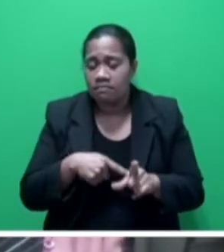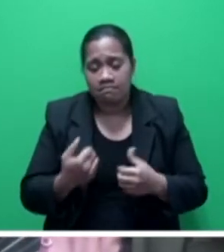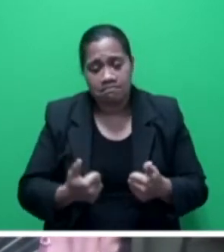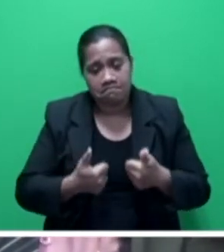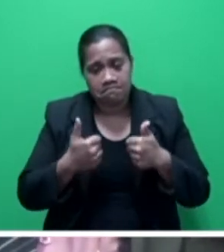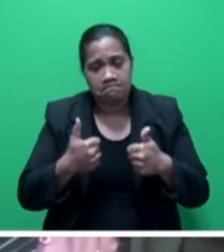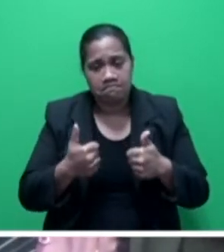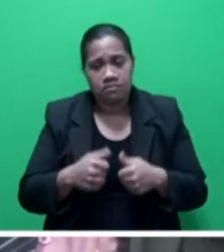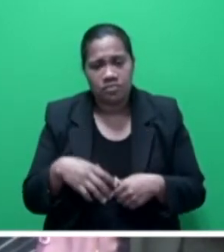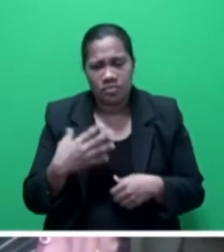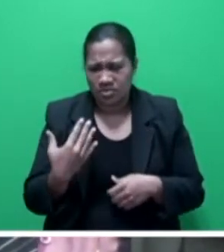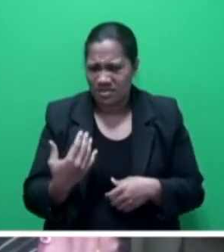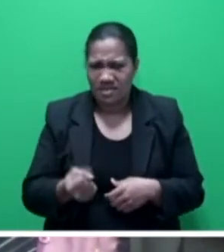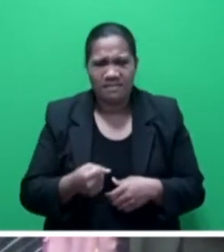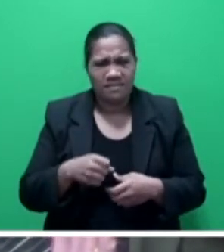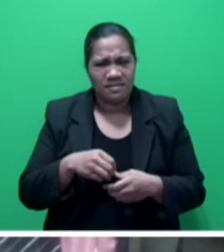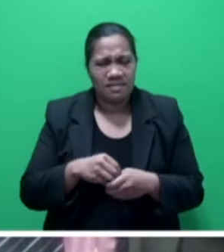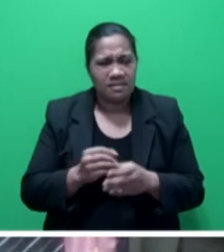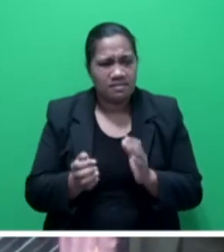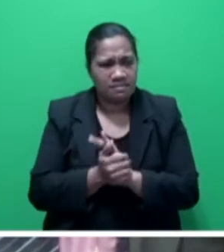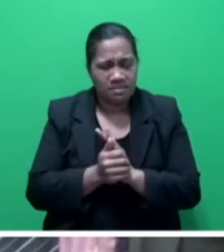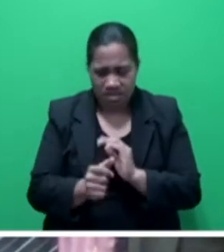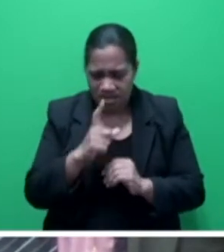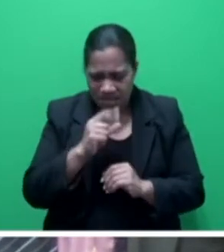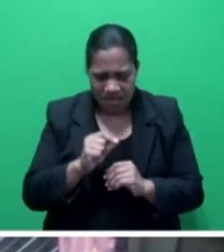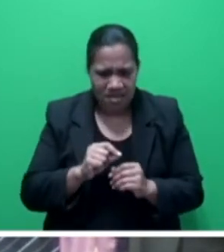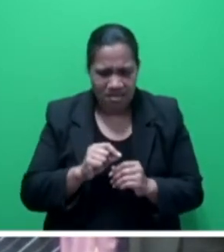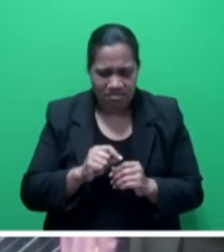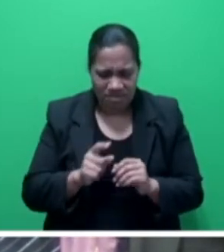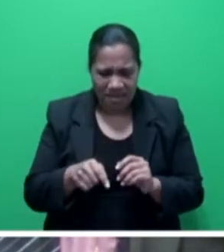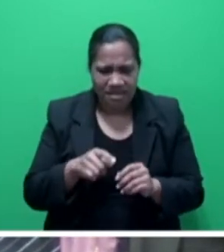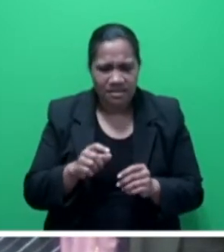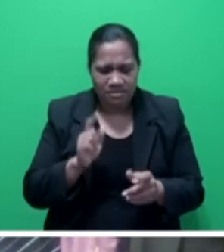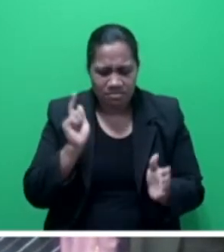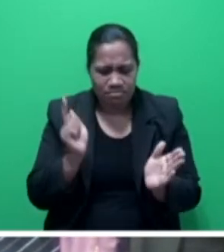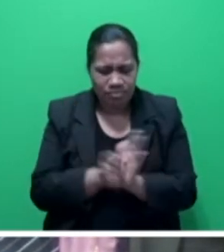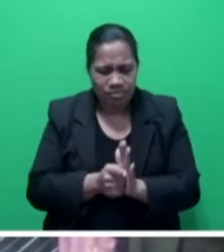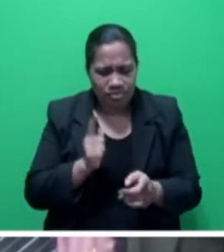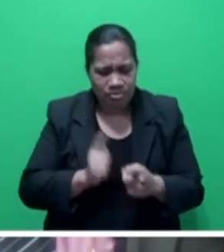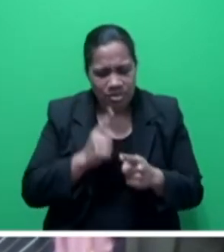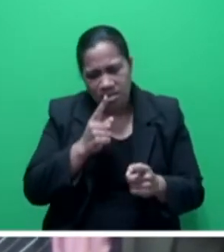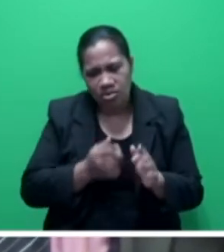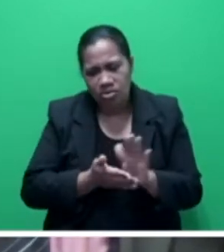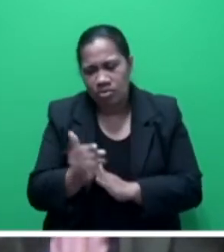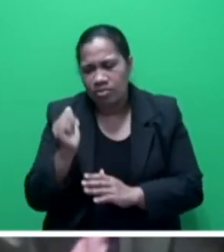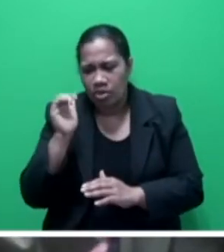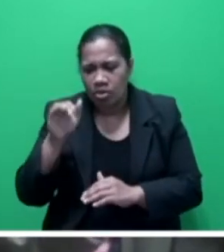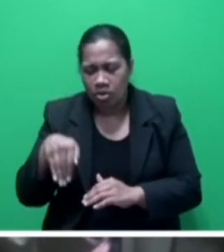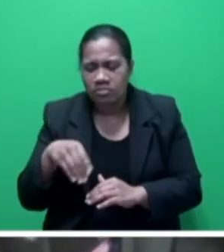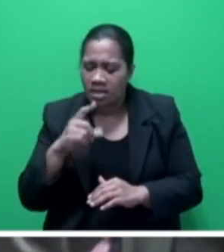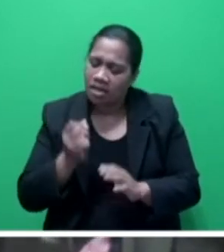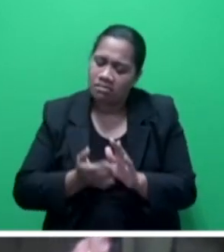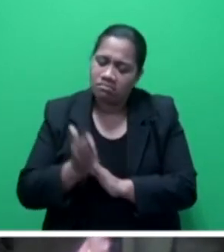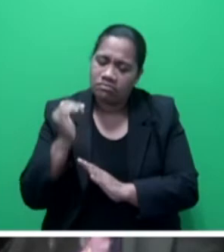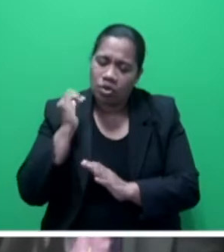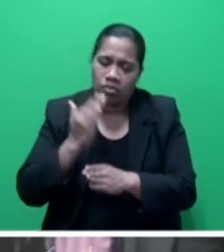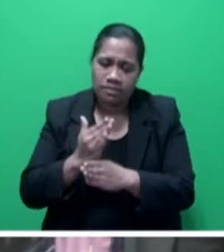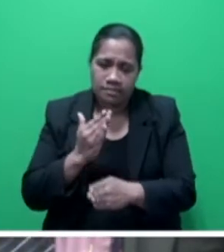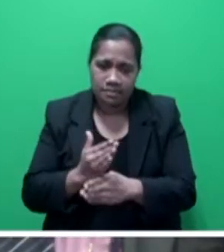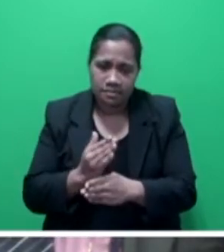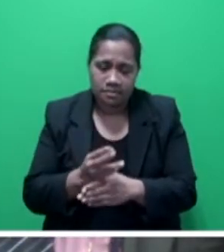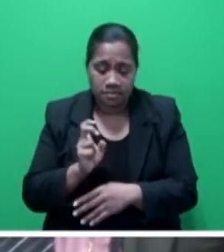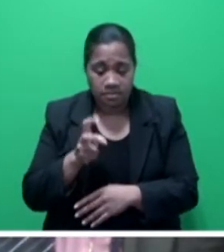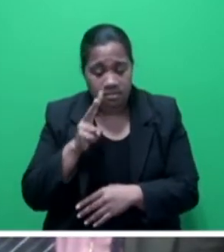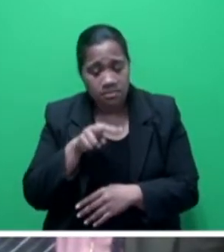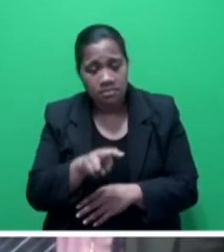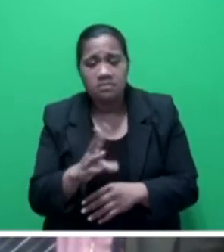pathology that needs to turn them very quickly and then get them home so that they can be able to go back to work. And if you look at some of the evidence